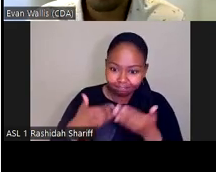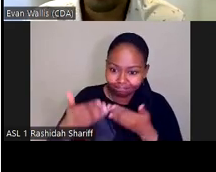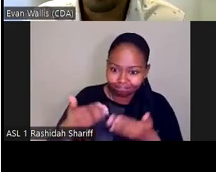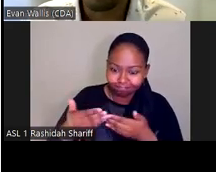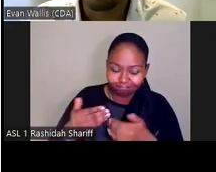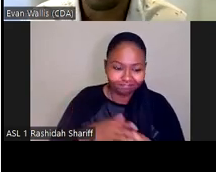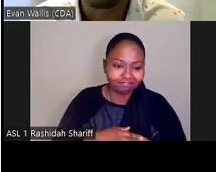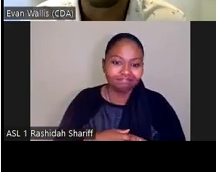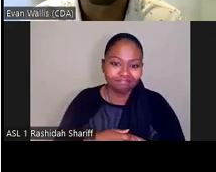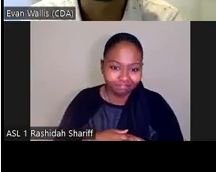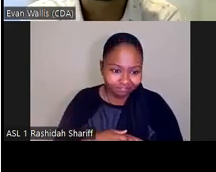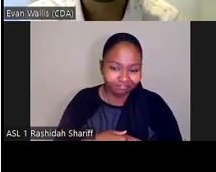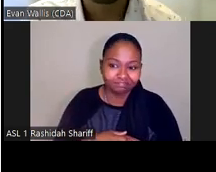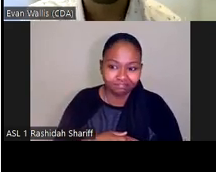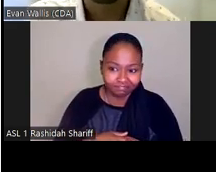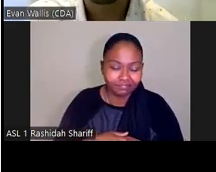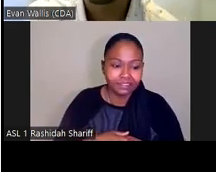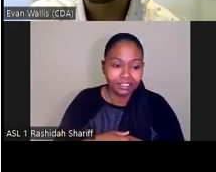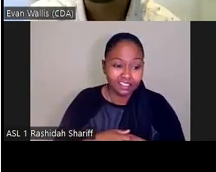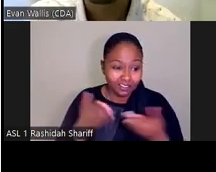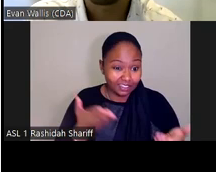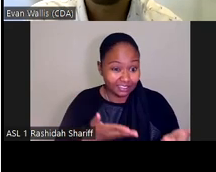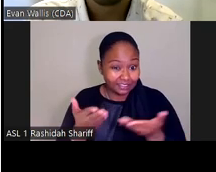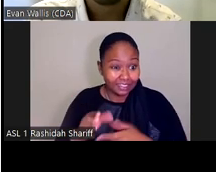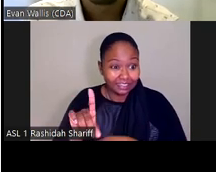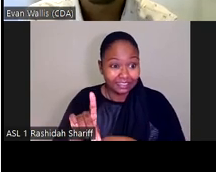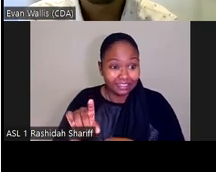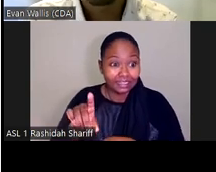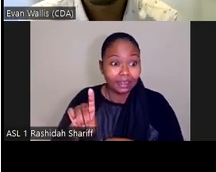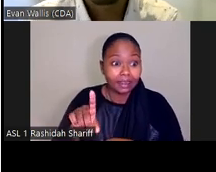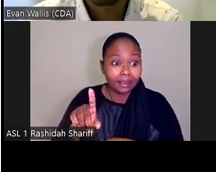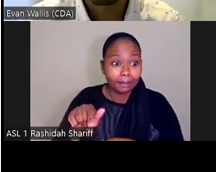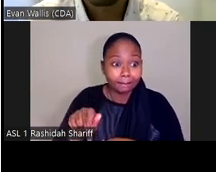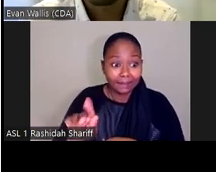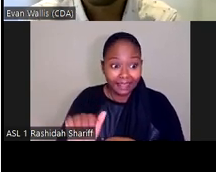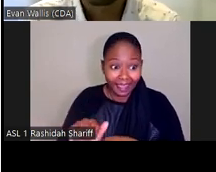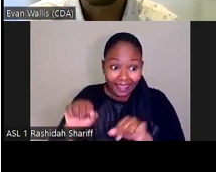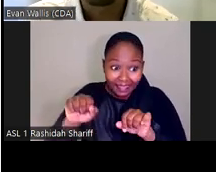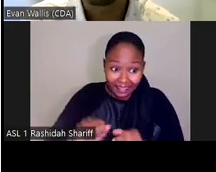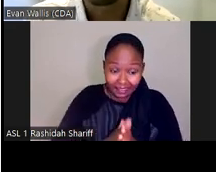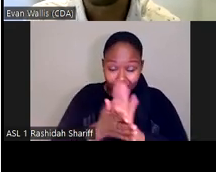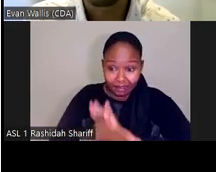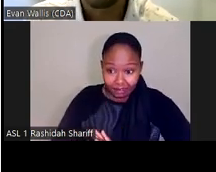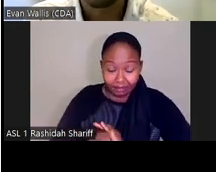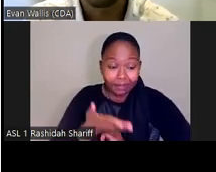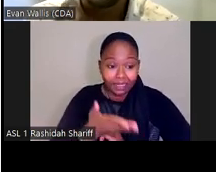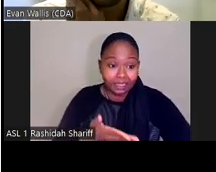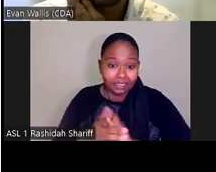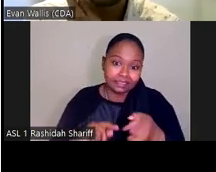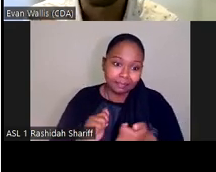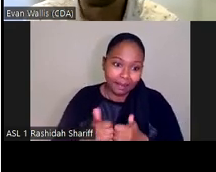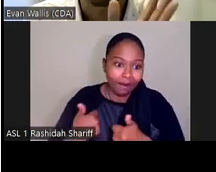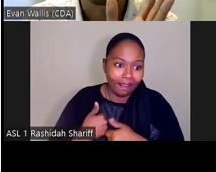So this is a screenshot of what kind of the proposed direction of what the DDA could become. This one is specifically about having a usual source of care.